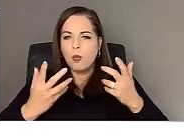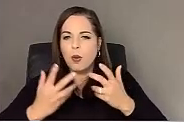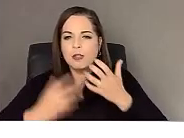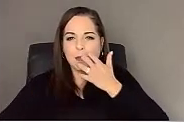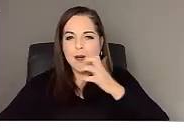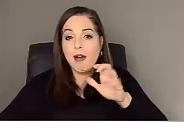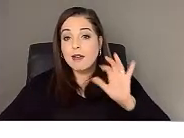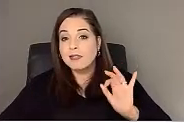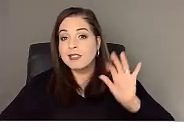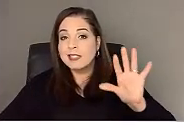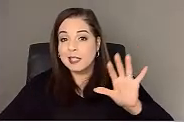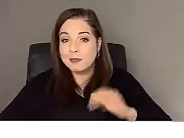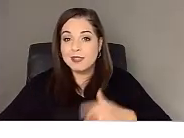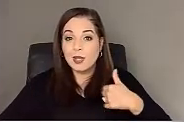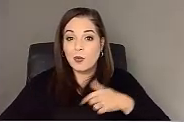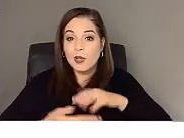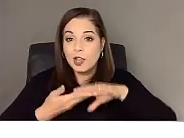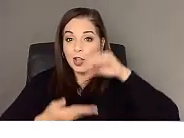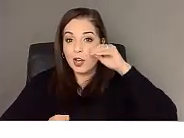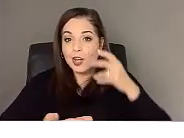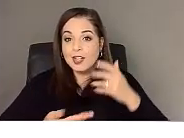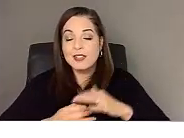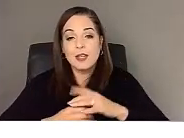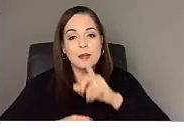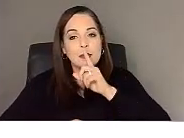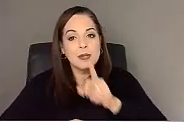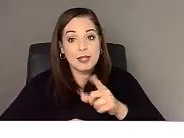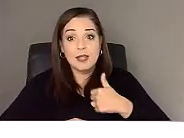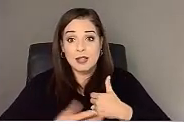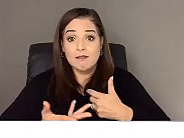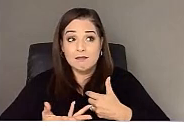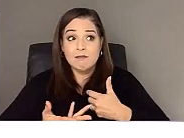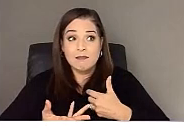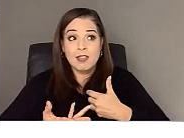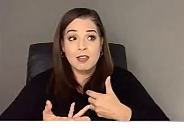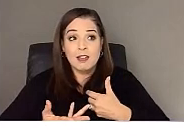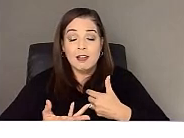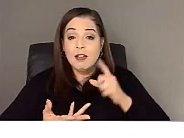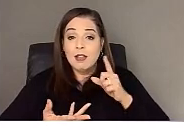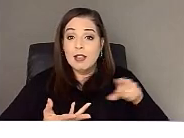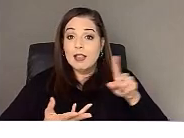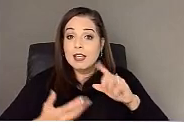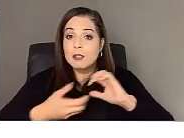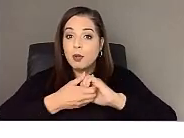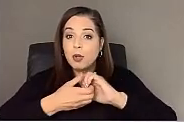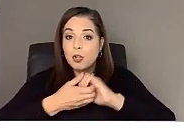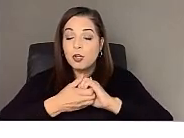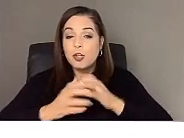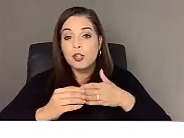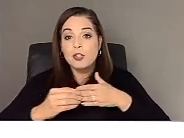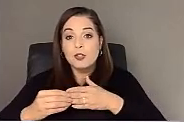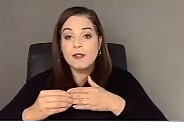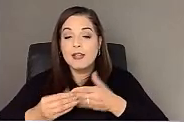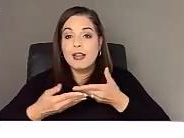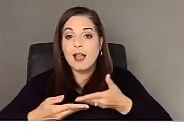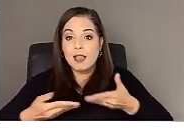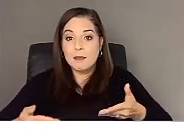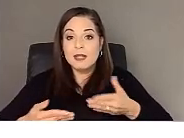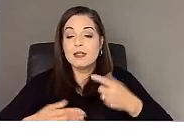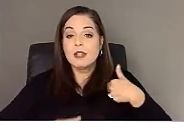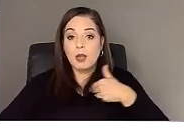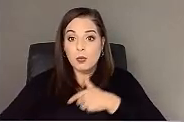um, that we learned, uh, and really that it was, you know, um, these partner driven elements that we,